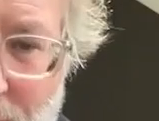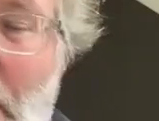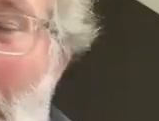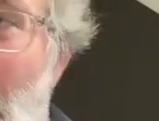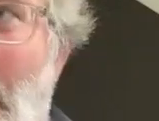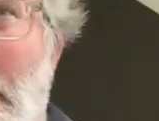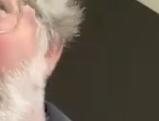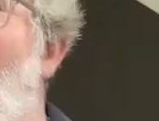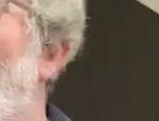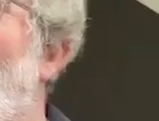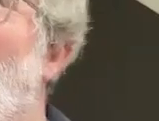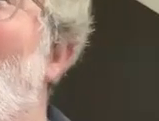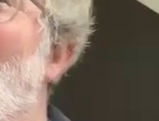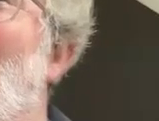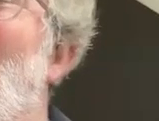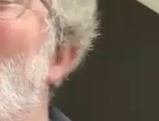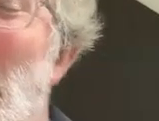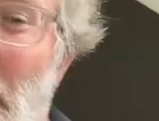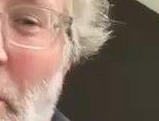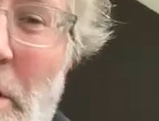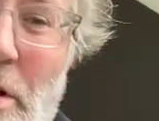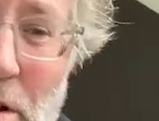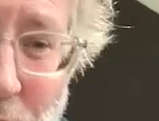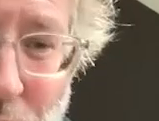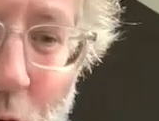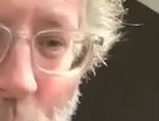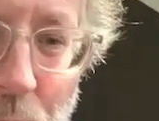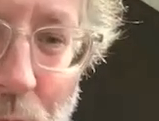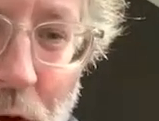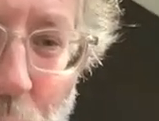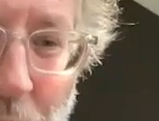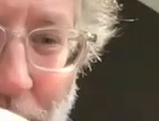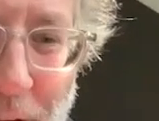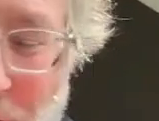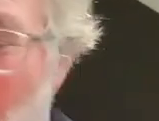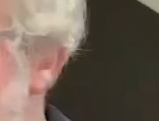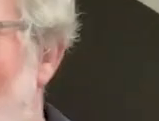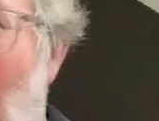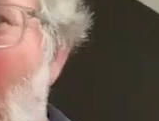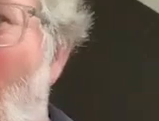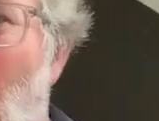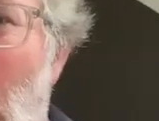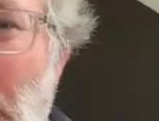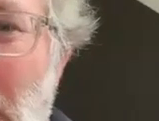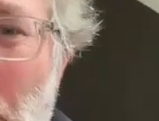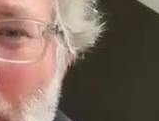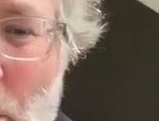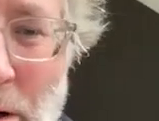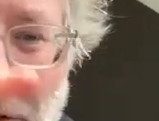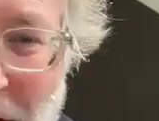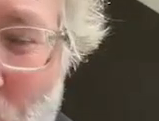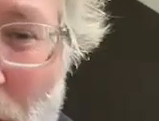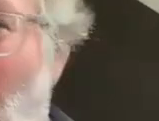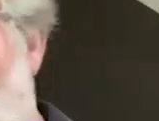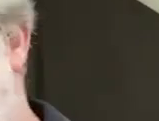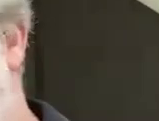oops i think you're muted there sean right i should know better by now we're up at the top of the hour